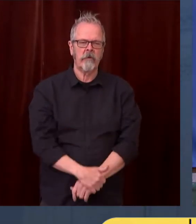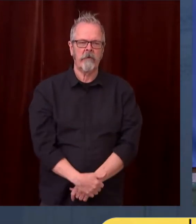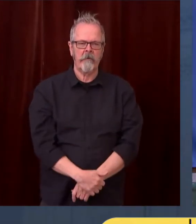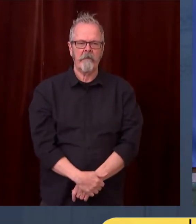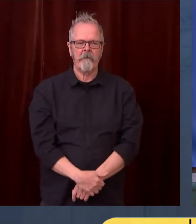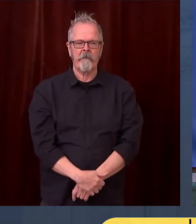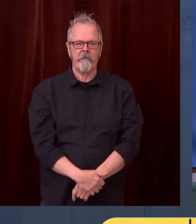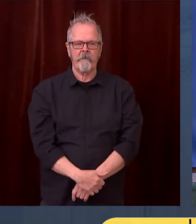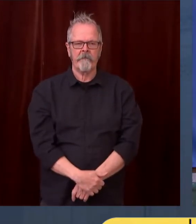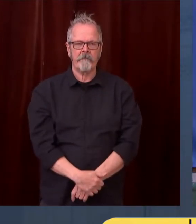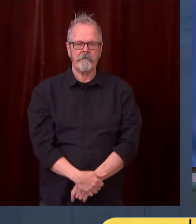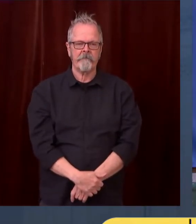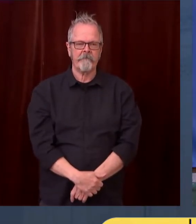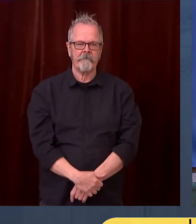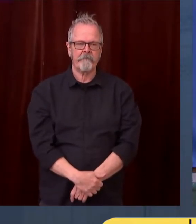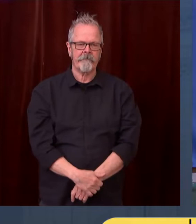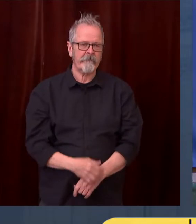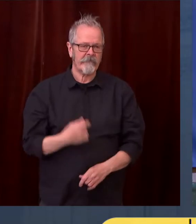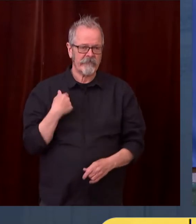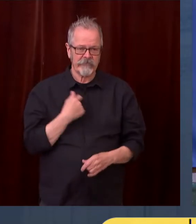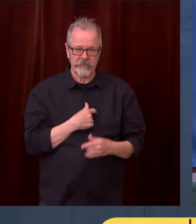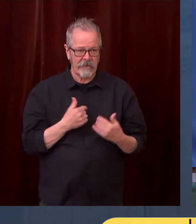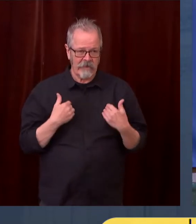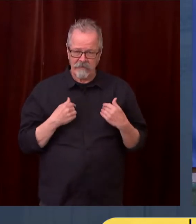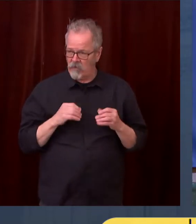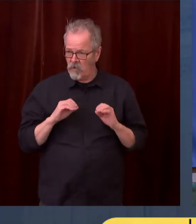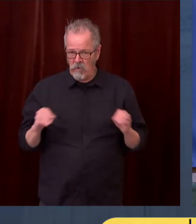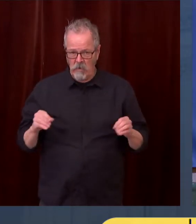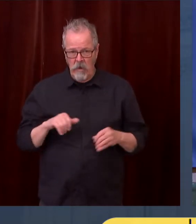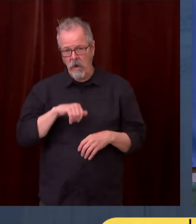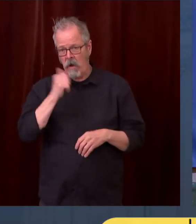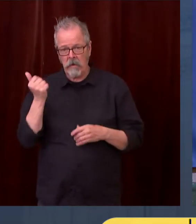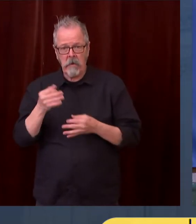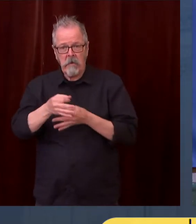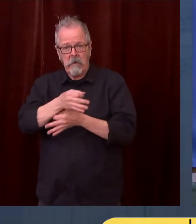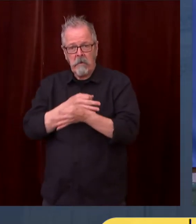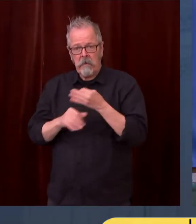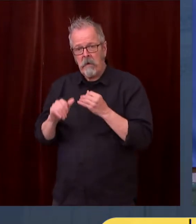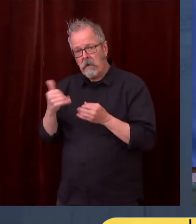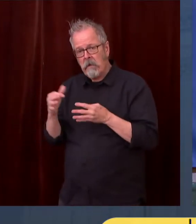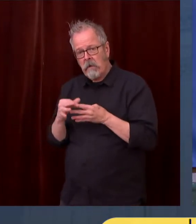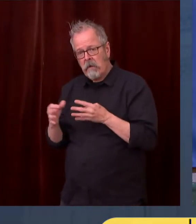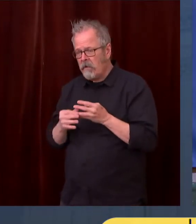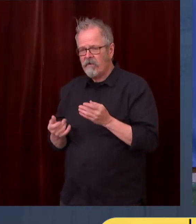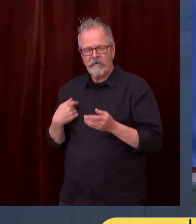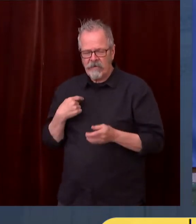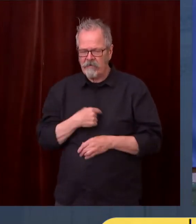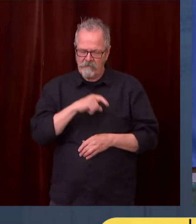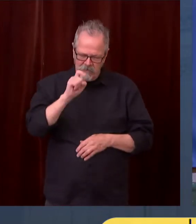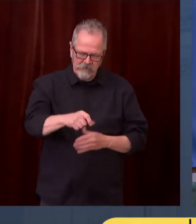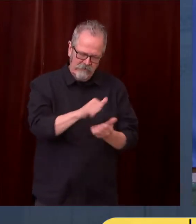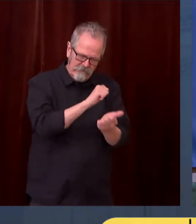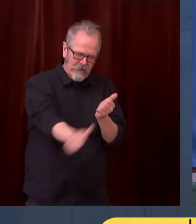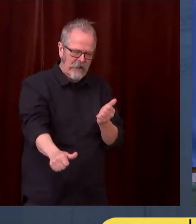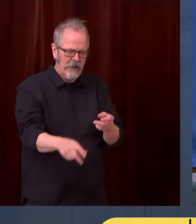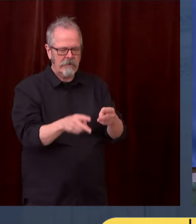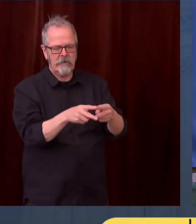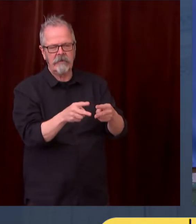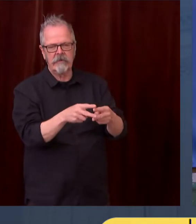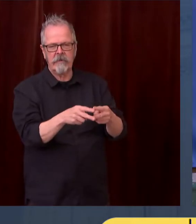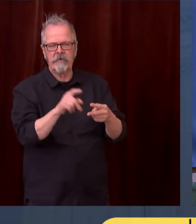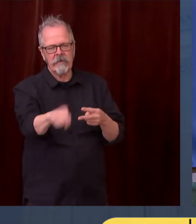has to be the year of climate legislation. It's the right thing. With that, I'm joined by